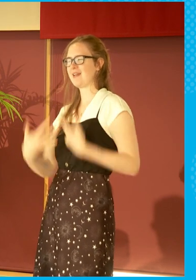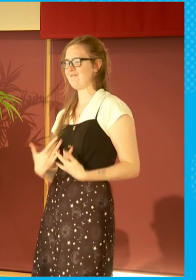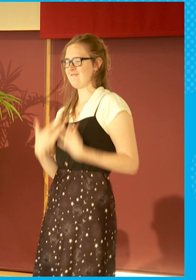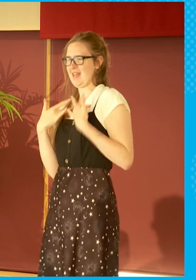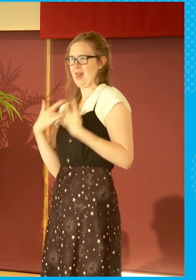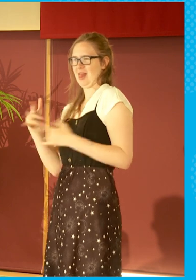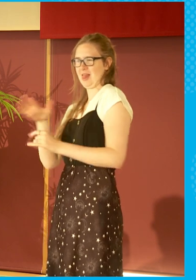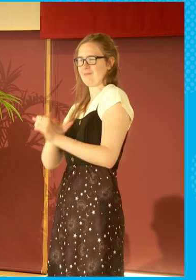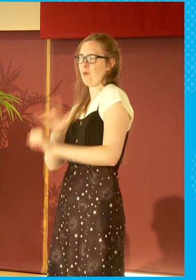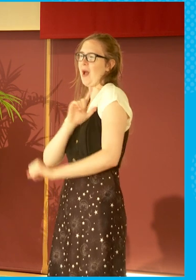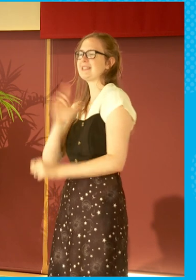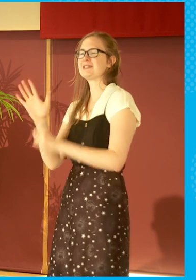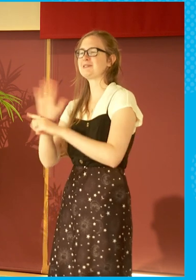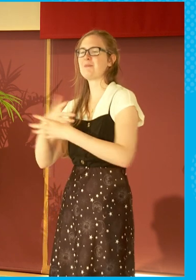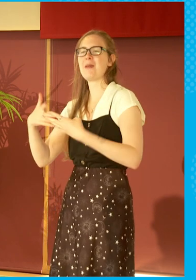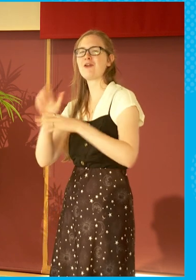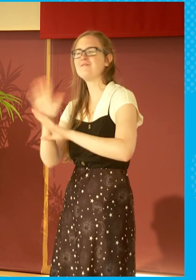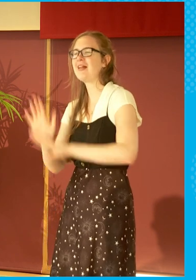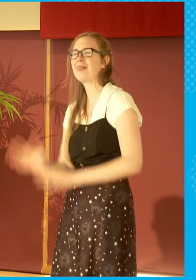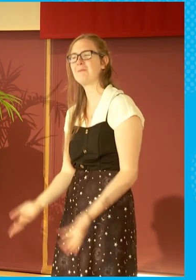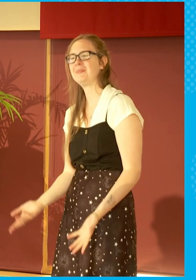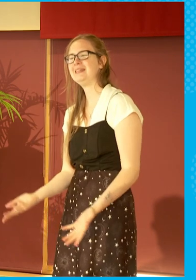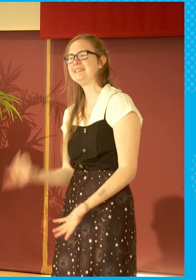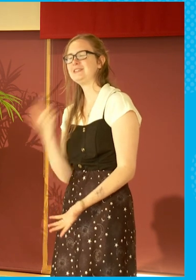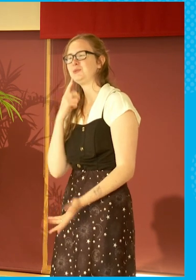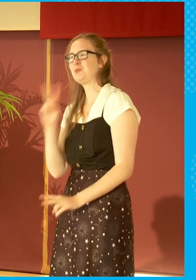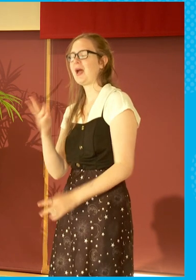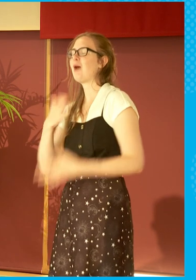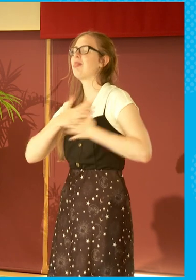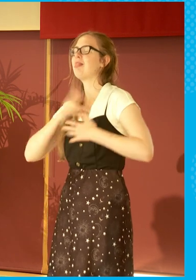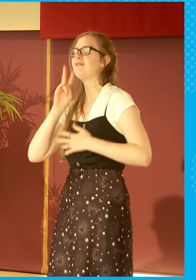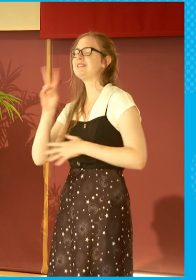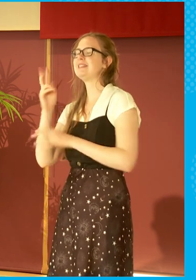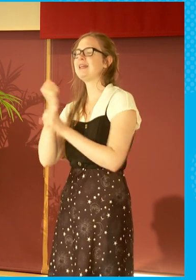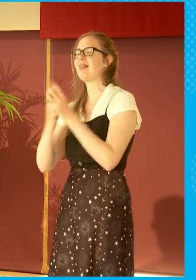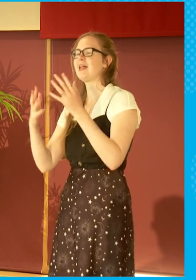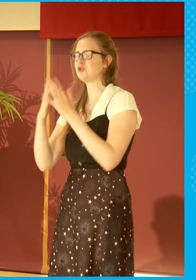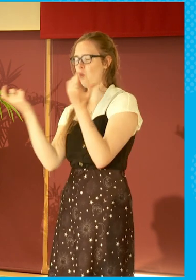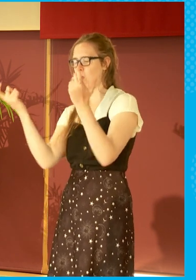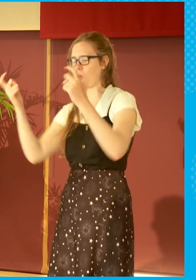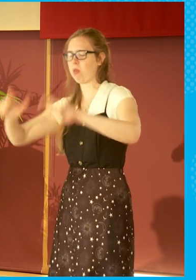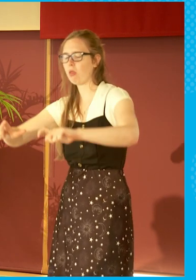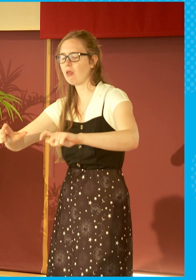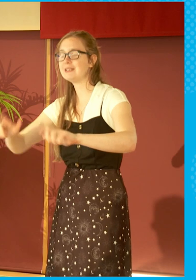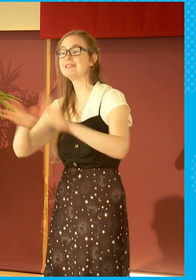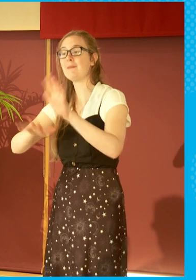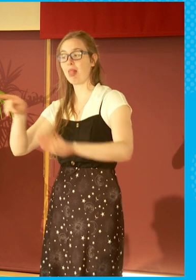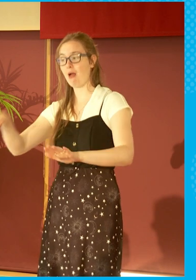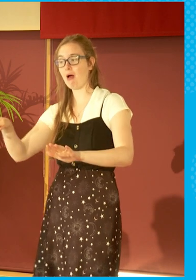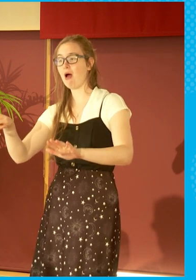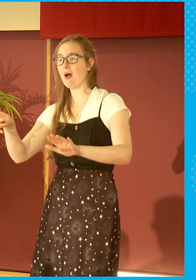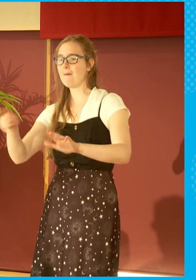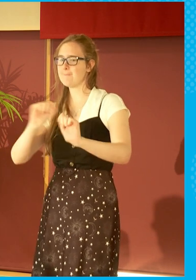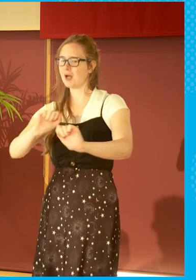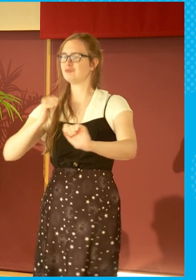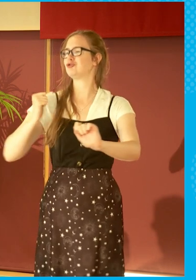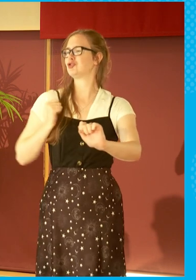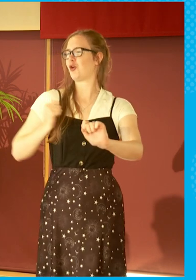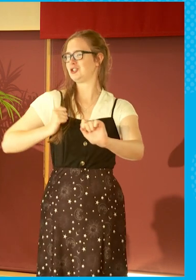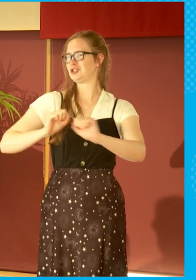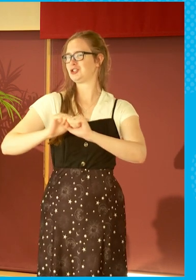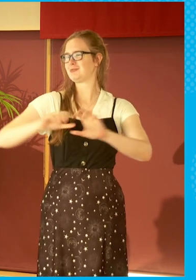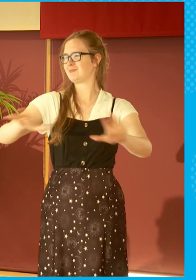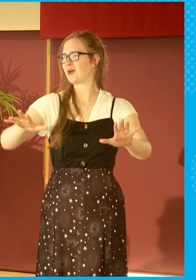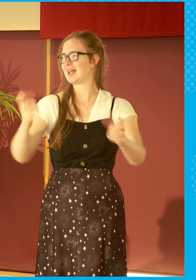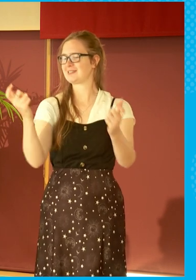American movie. I would love to see Glasgow shut down like that, but it's a Scottish production company. How